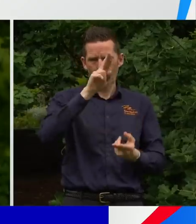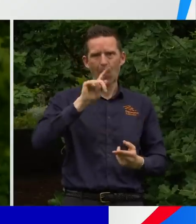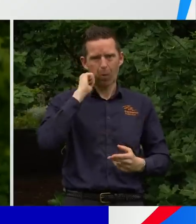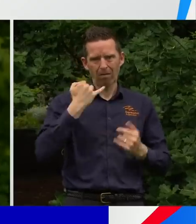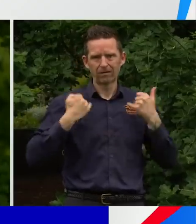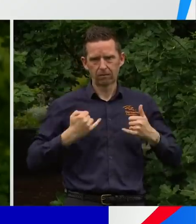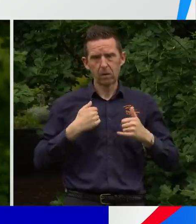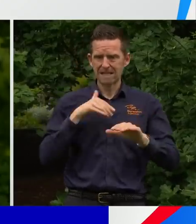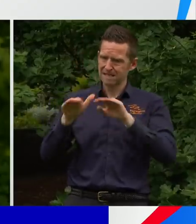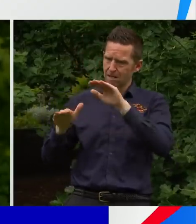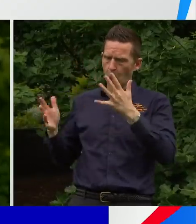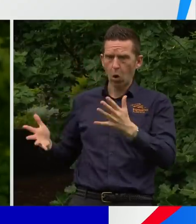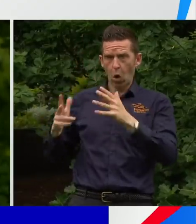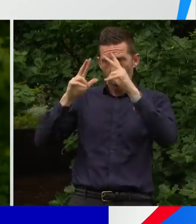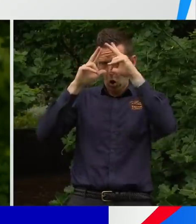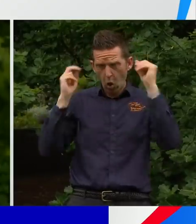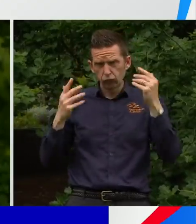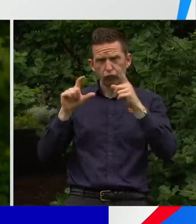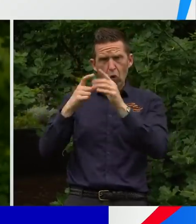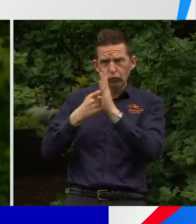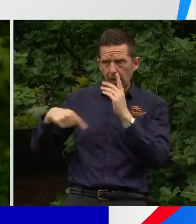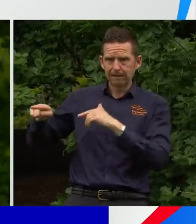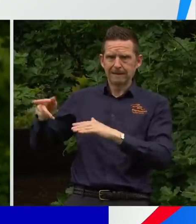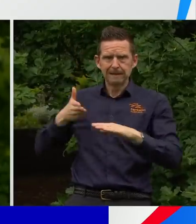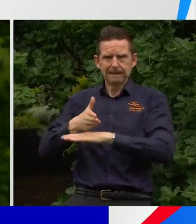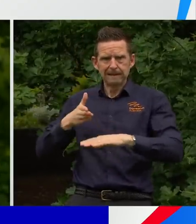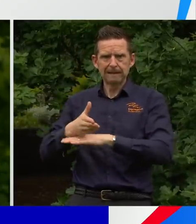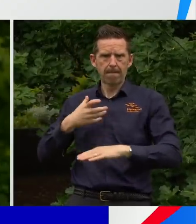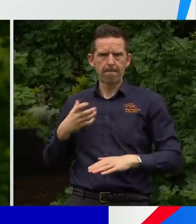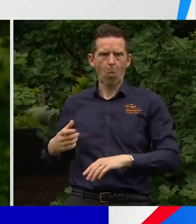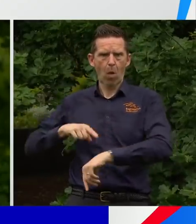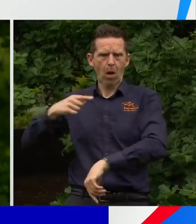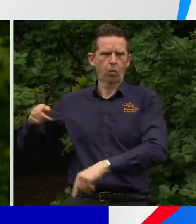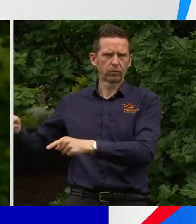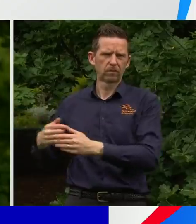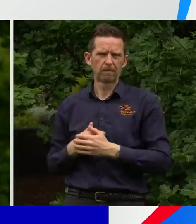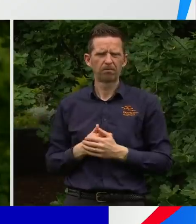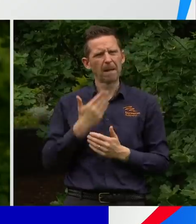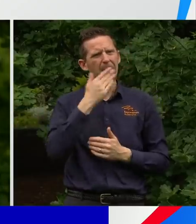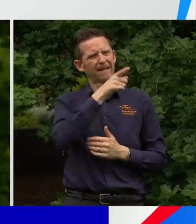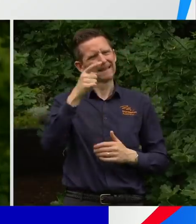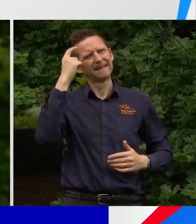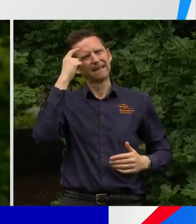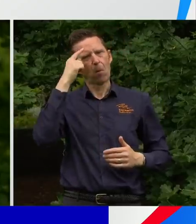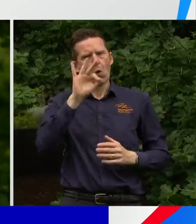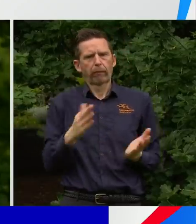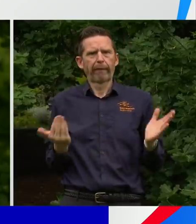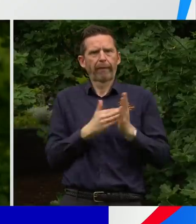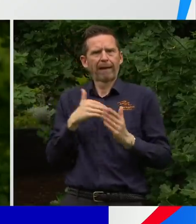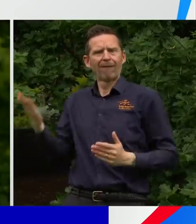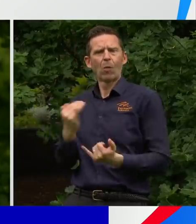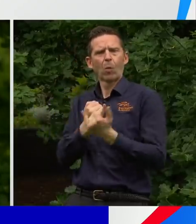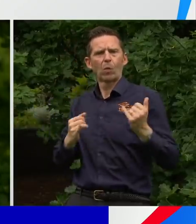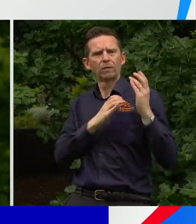nurses and we're going to ask a lot of the team in our hospitals. Let's all of us in the choices we make and the way that we conduct ourselves,